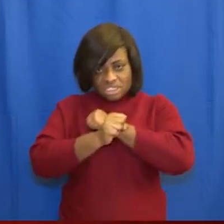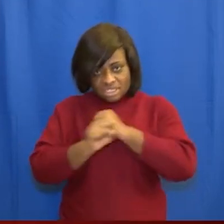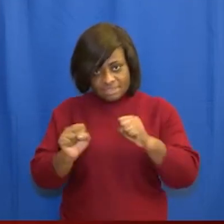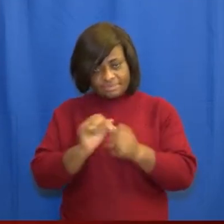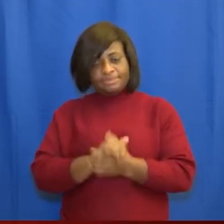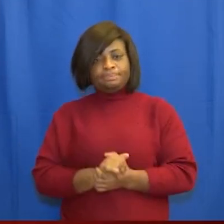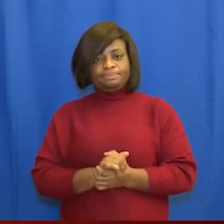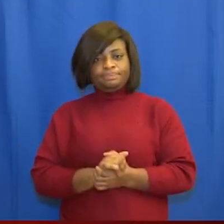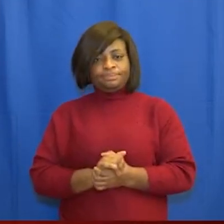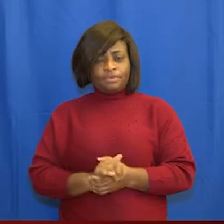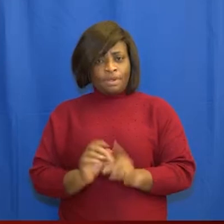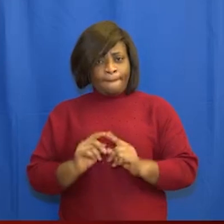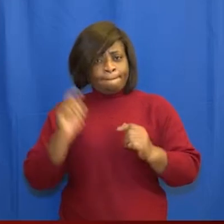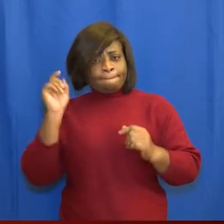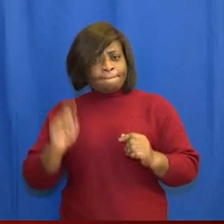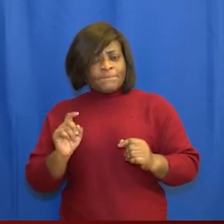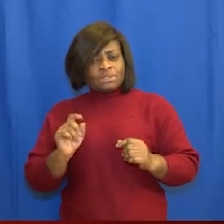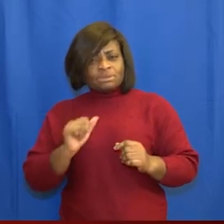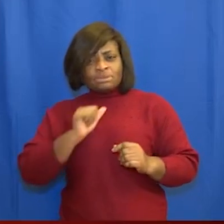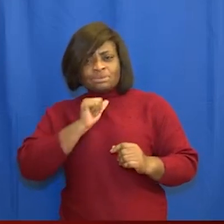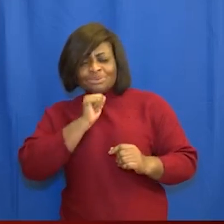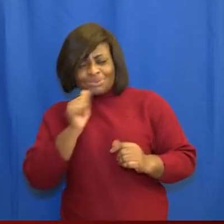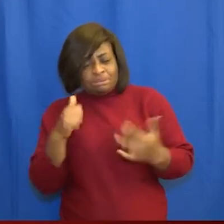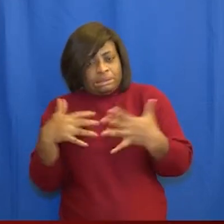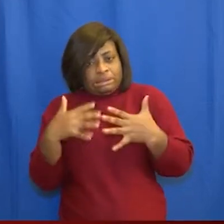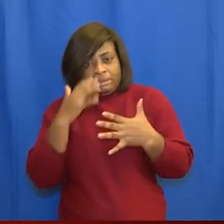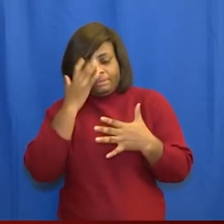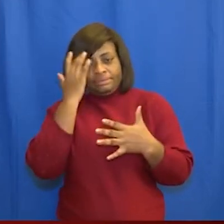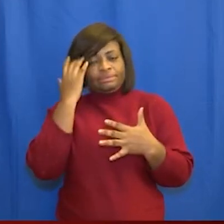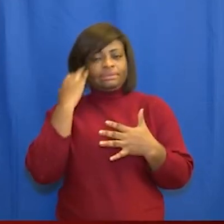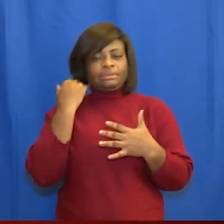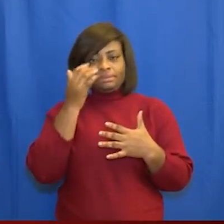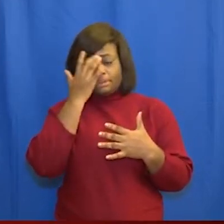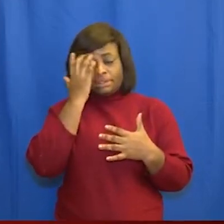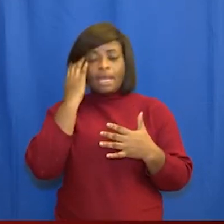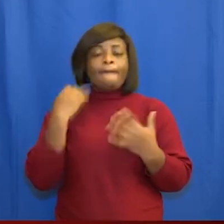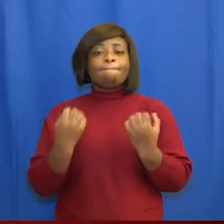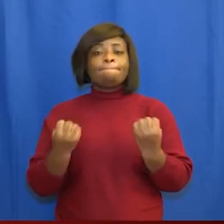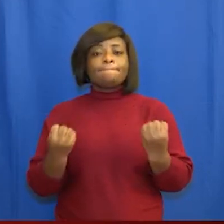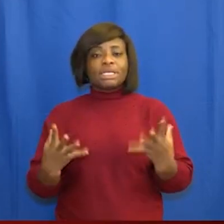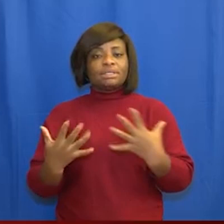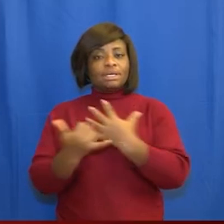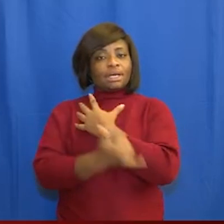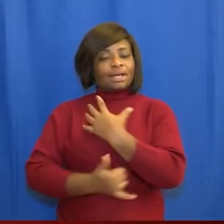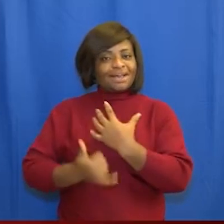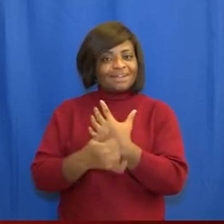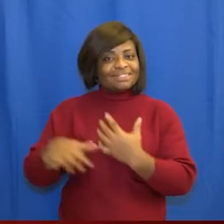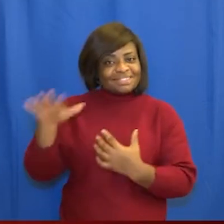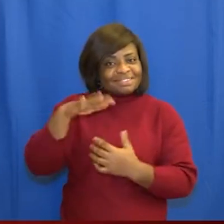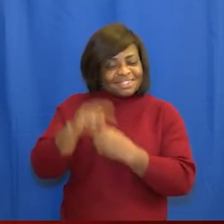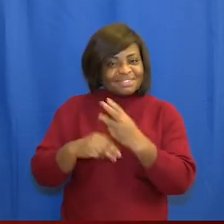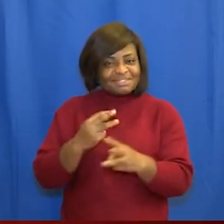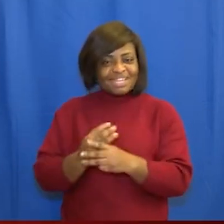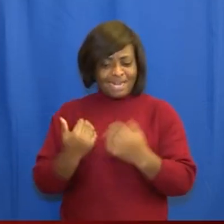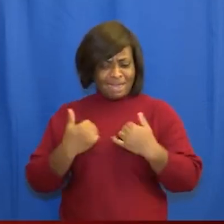we should therefore not panic or be afraid many countries around the world have